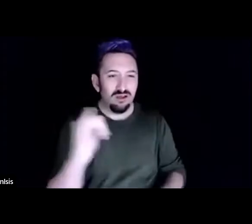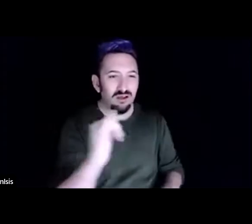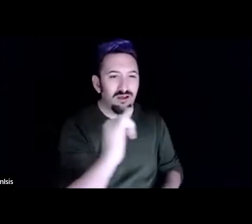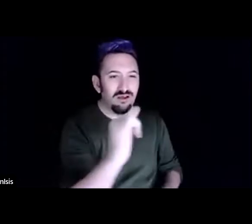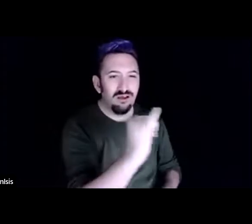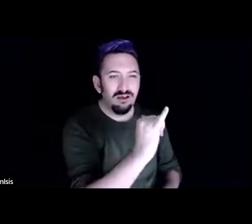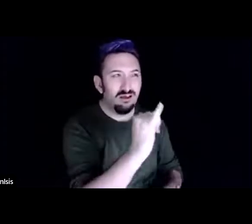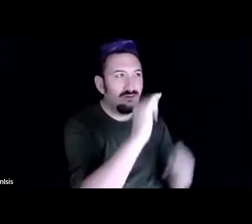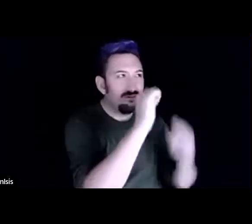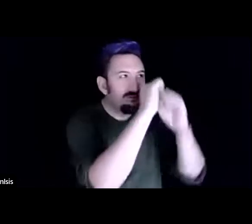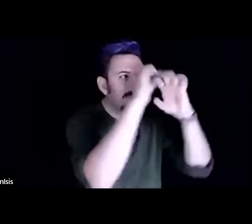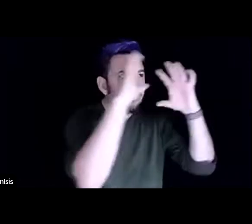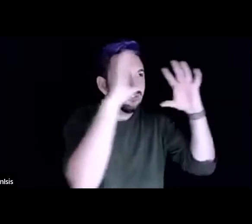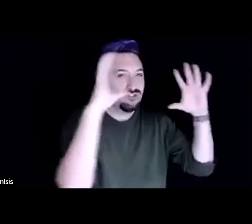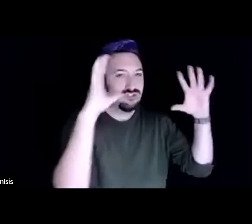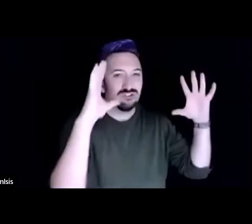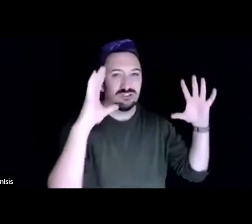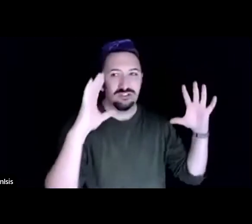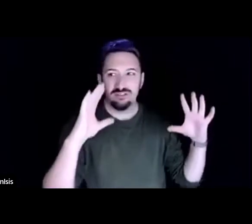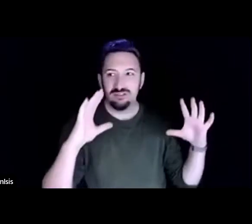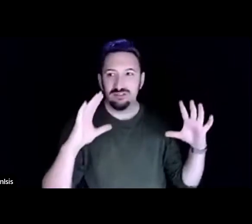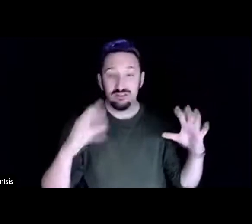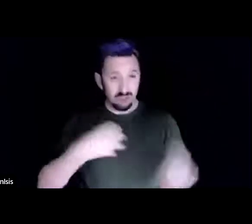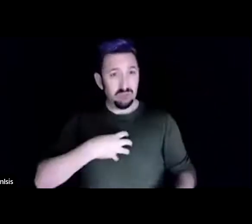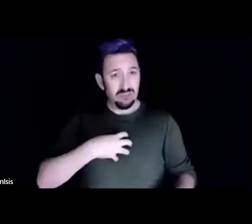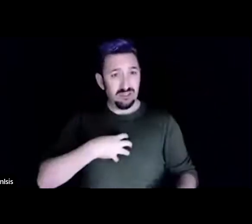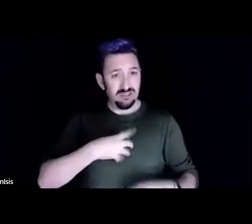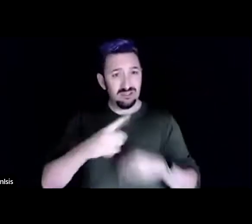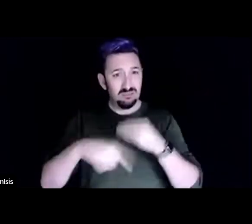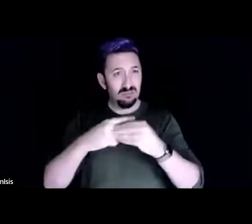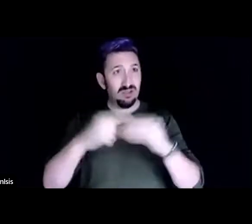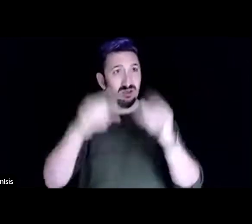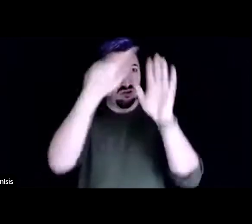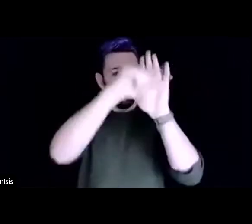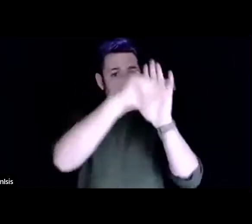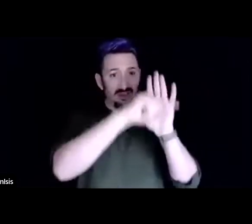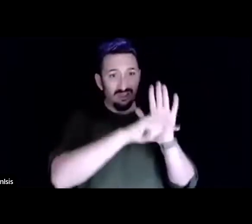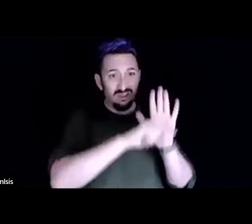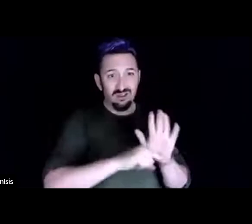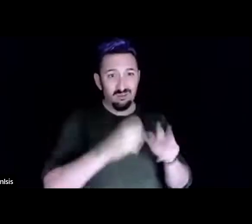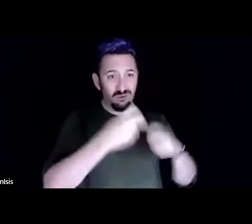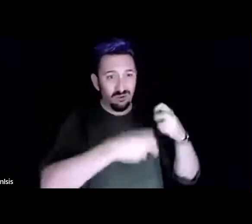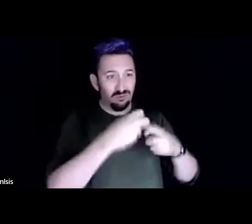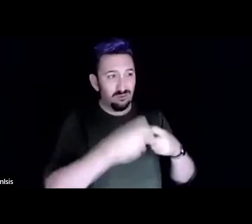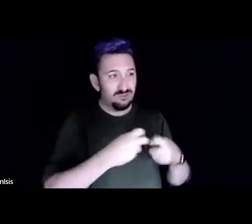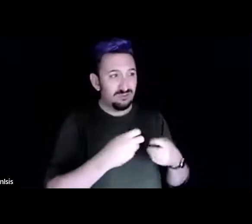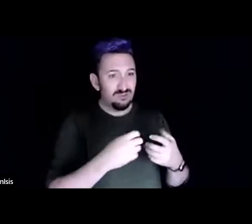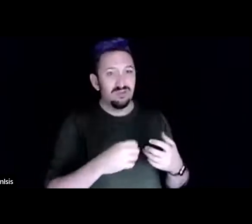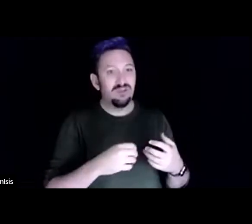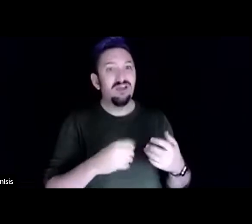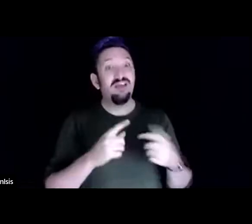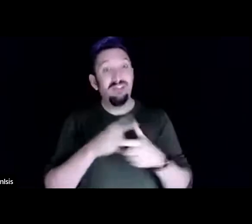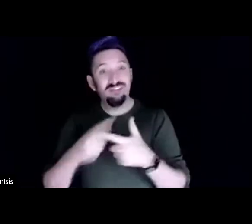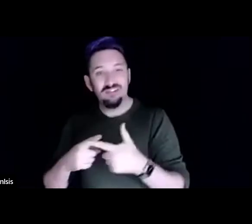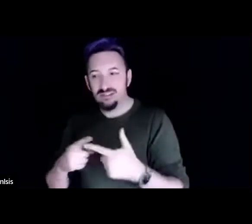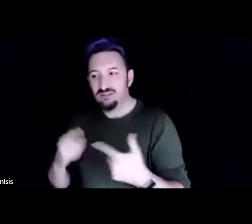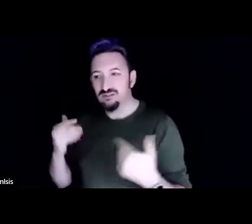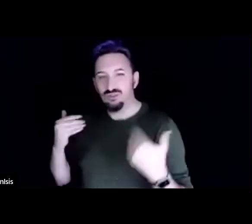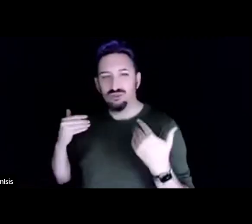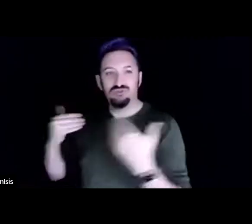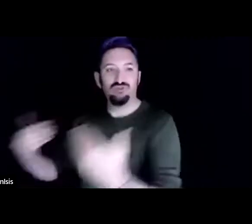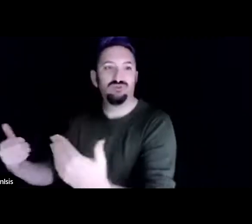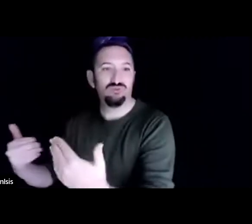that were happening, but doing something about it for themselves and each other. So I felt really happy to